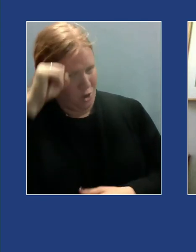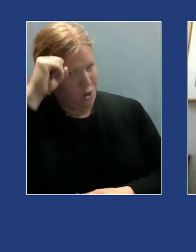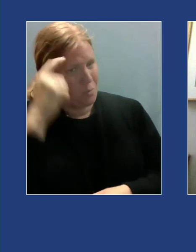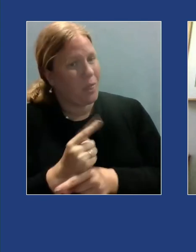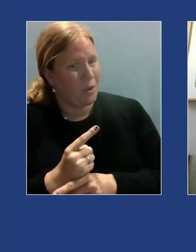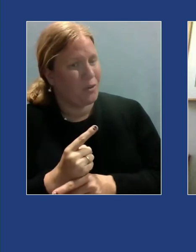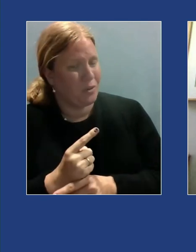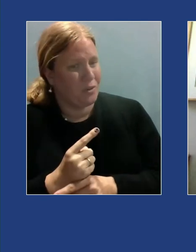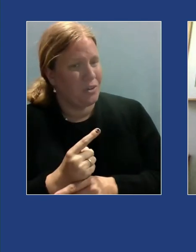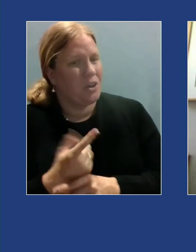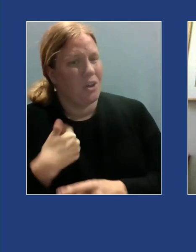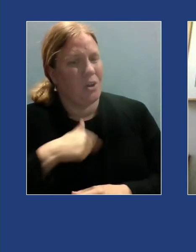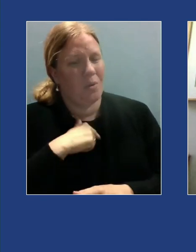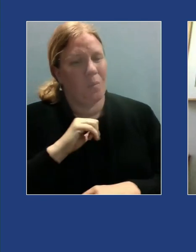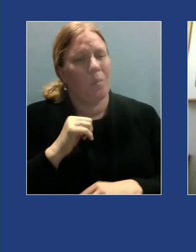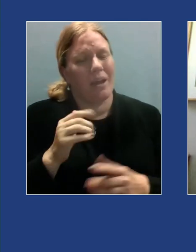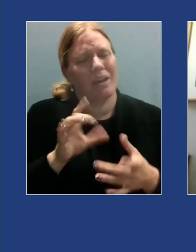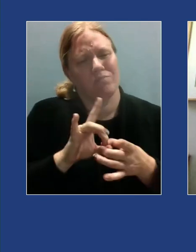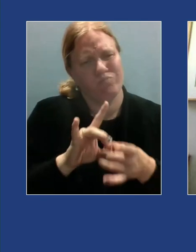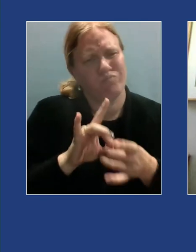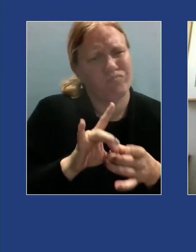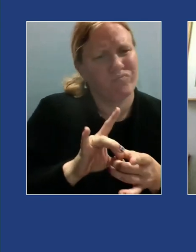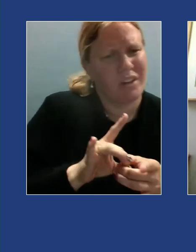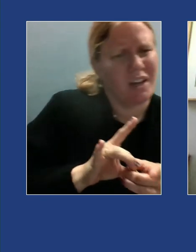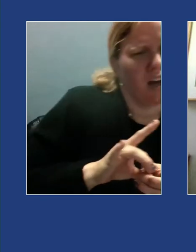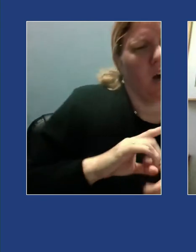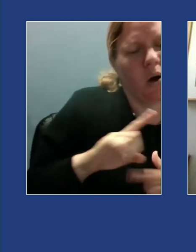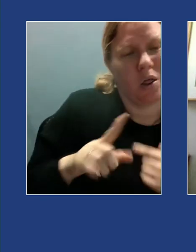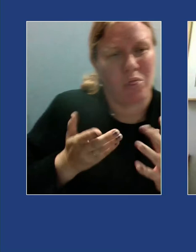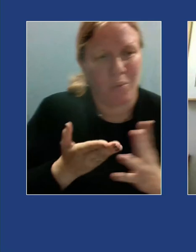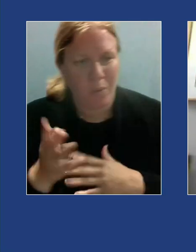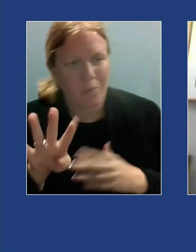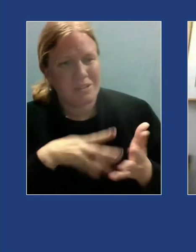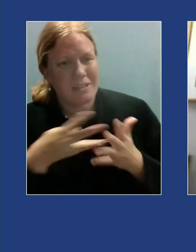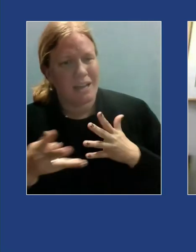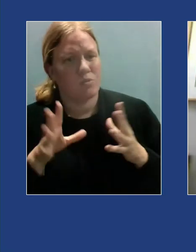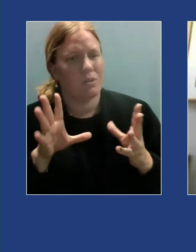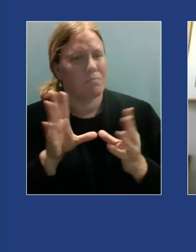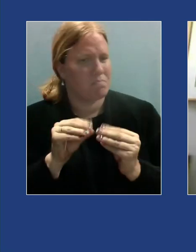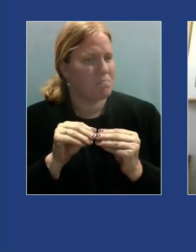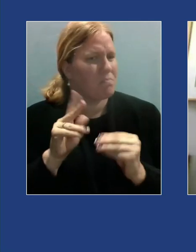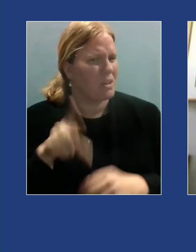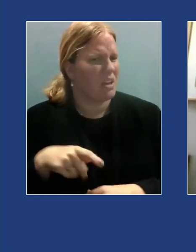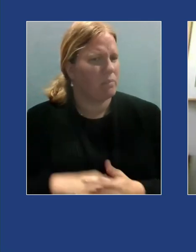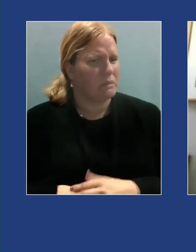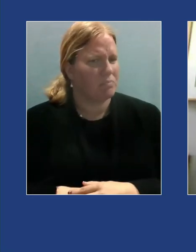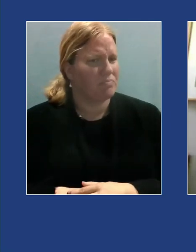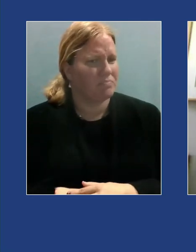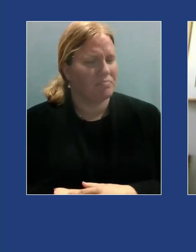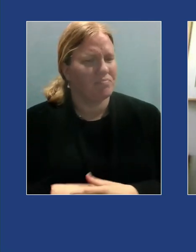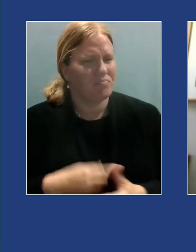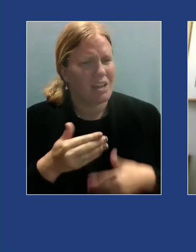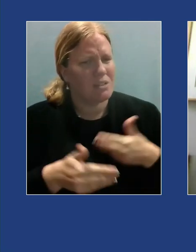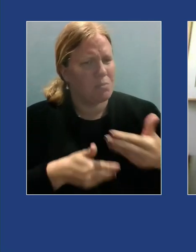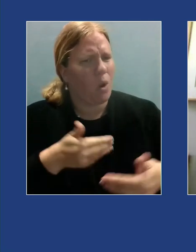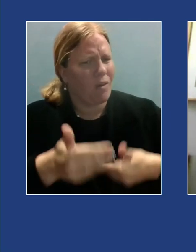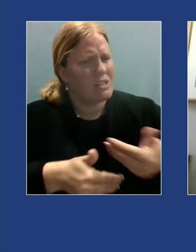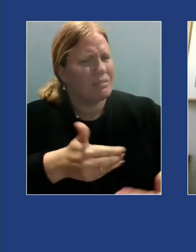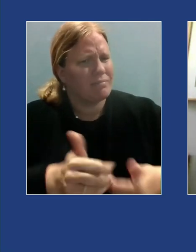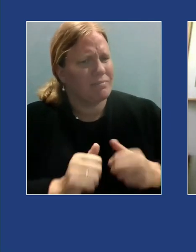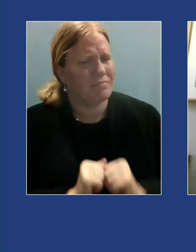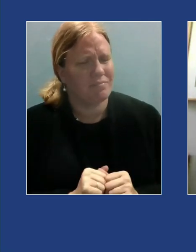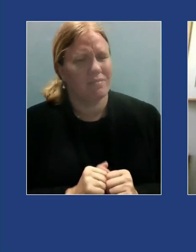scheduled meetups it can feel like slow progress to me but it is progress my life these days is in transition